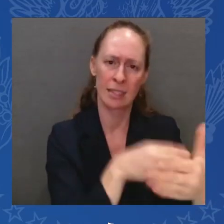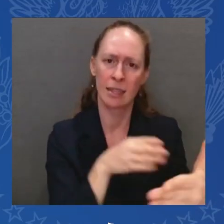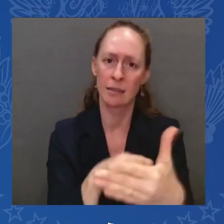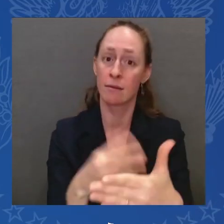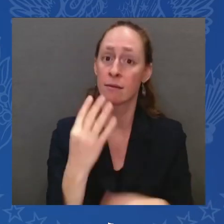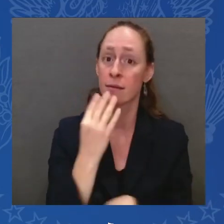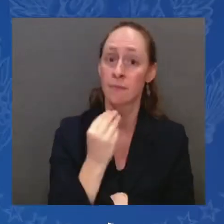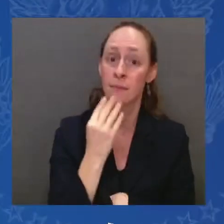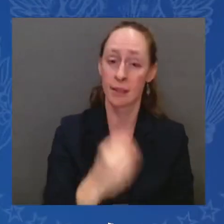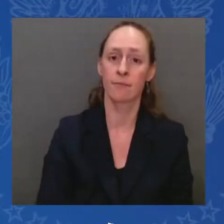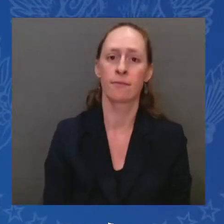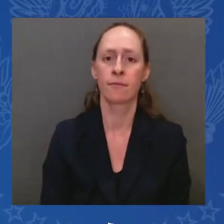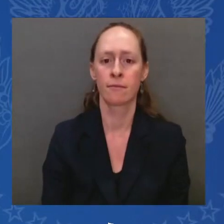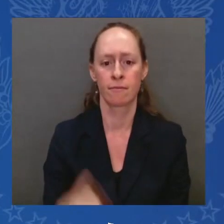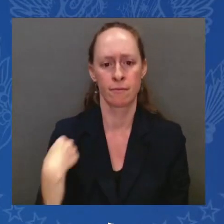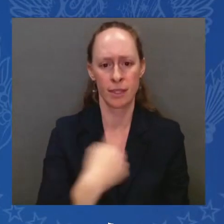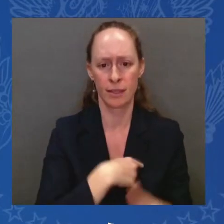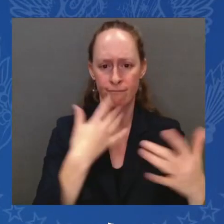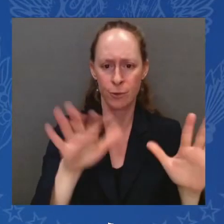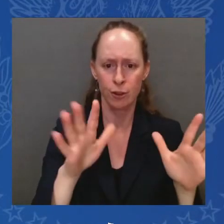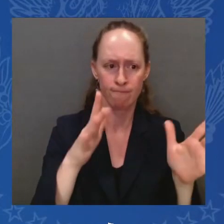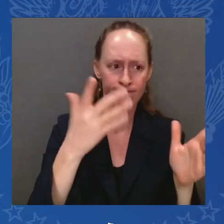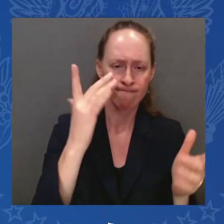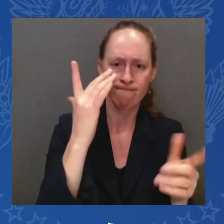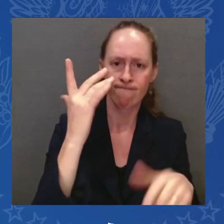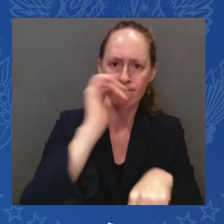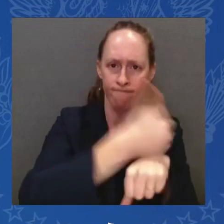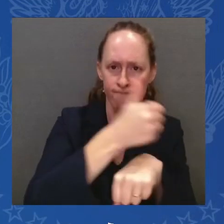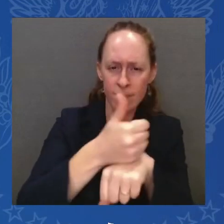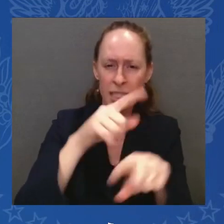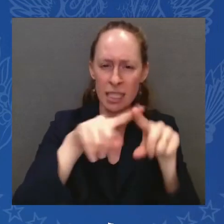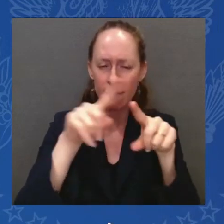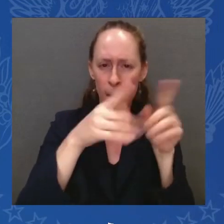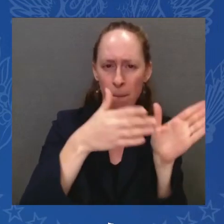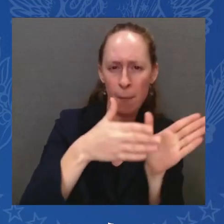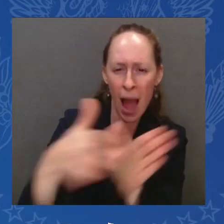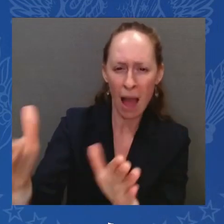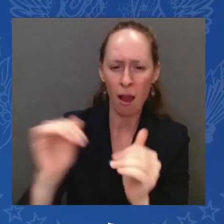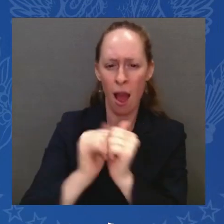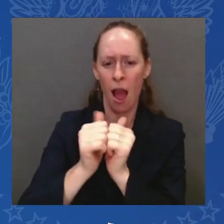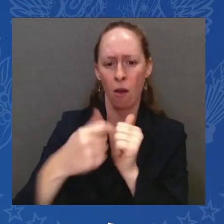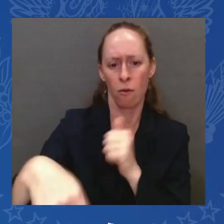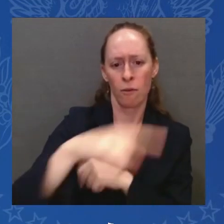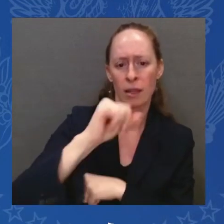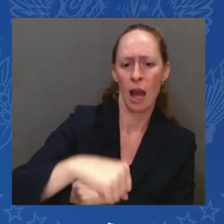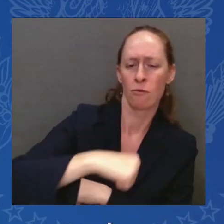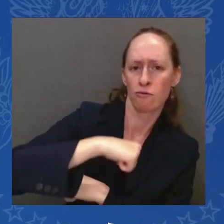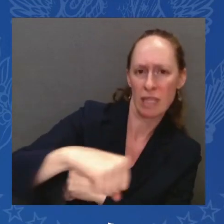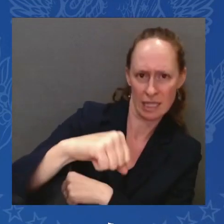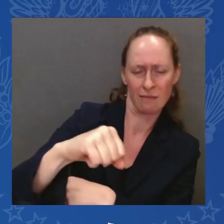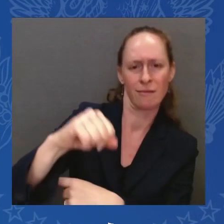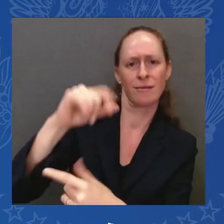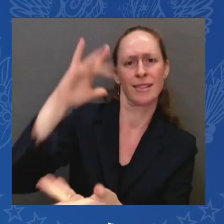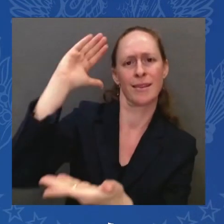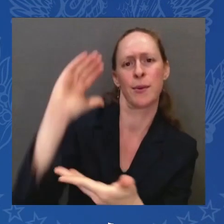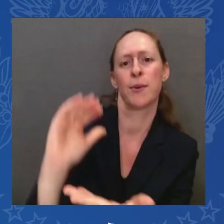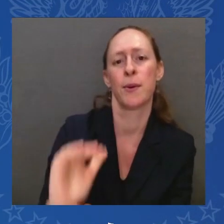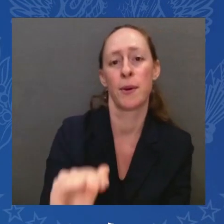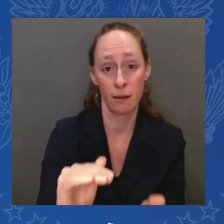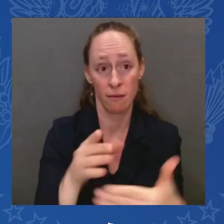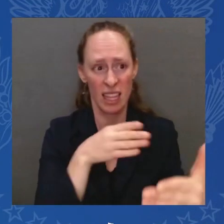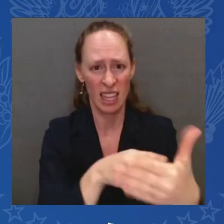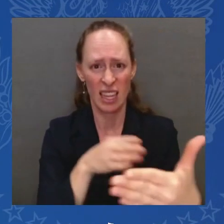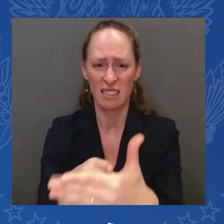and hate. And each of you played a role in crafting this strategy. We couldn't have done this without you.